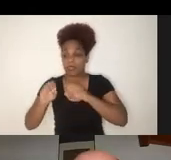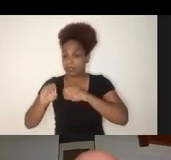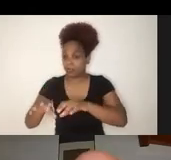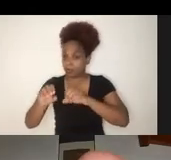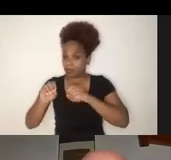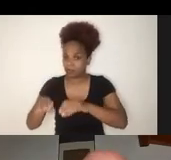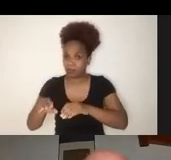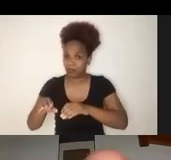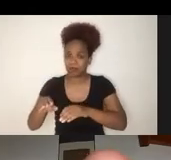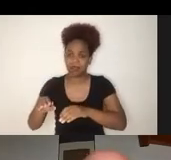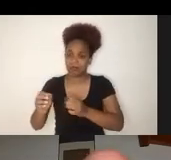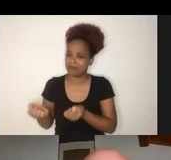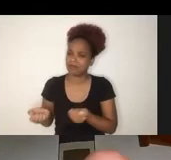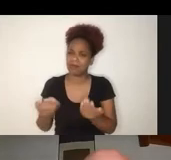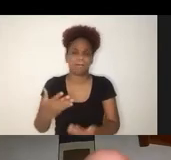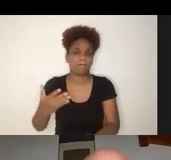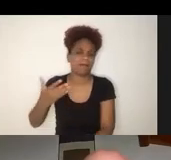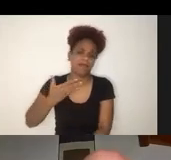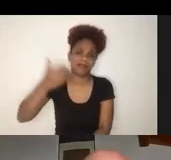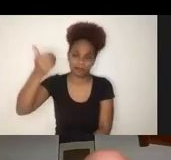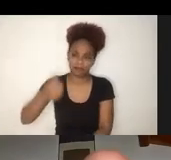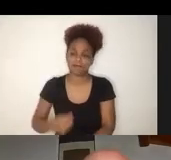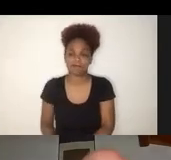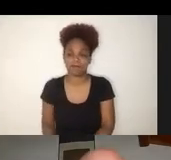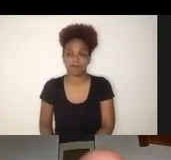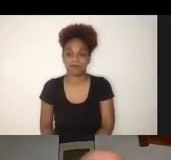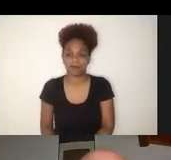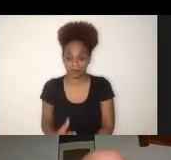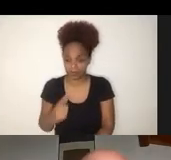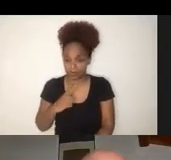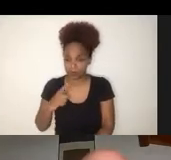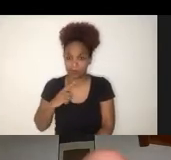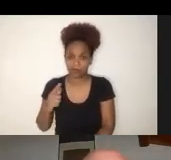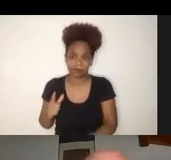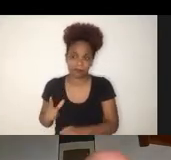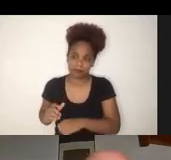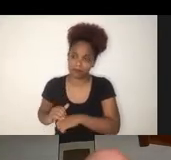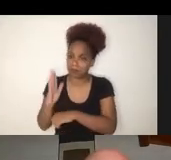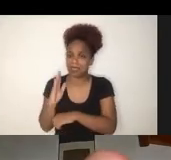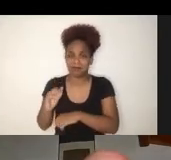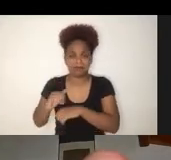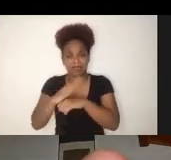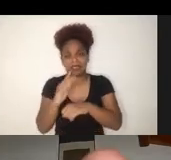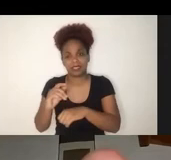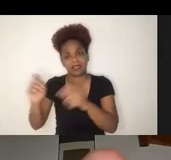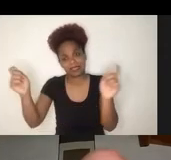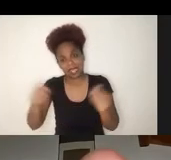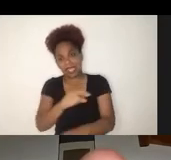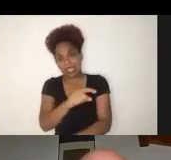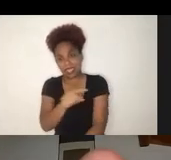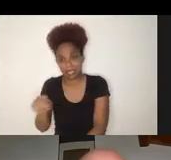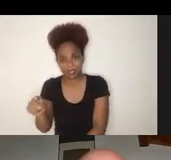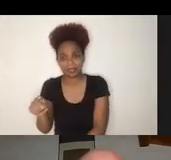the extra mile to make sure that the pandemic did not hit too much the students.